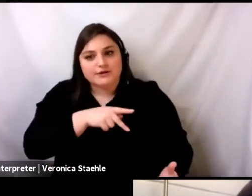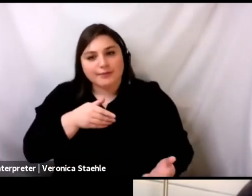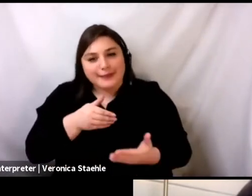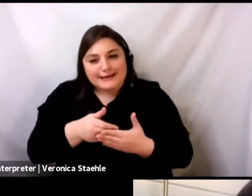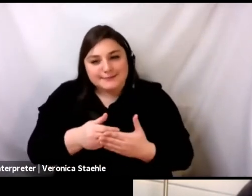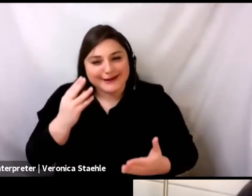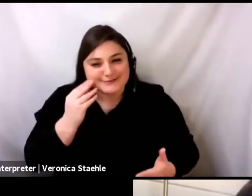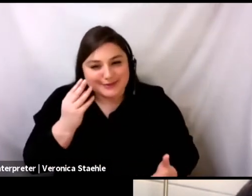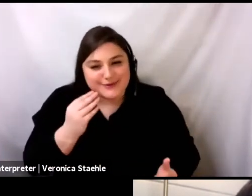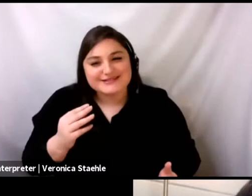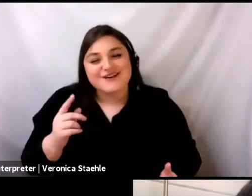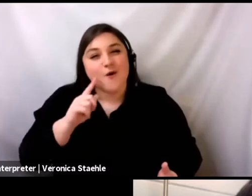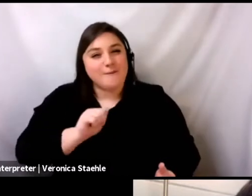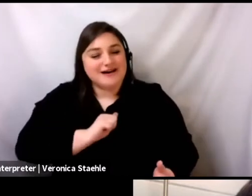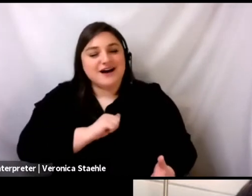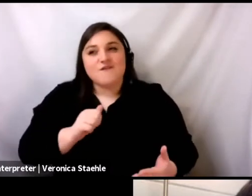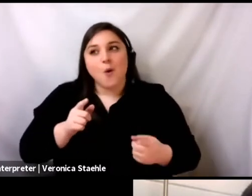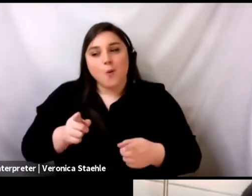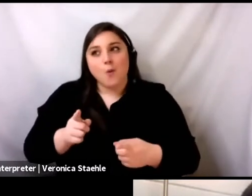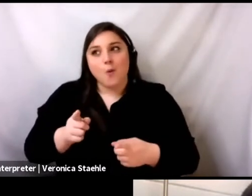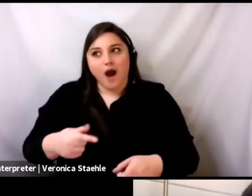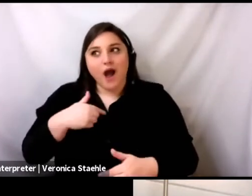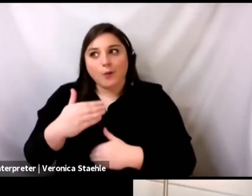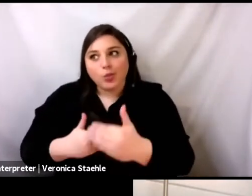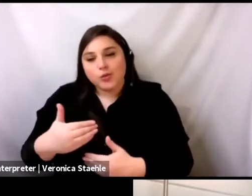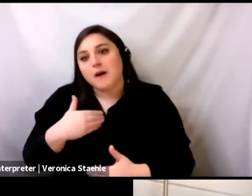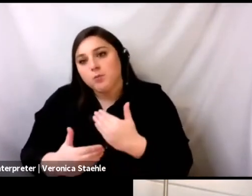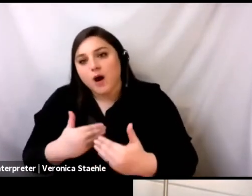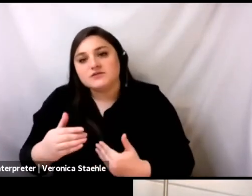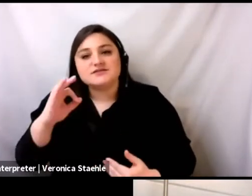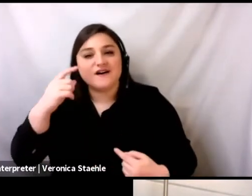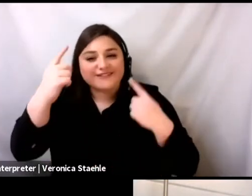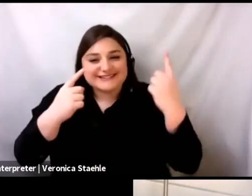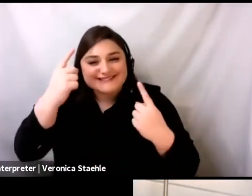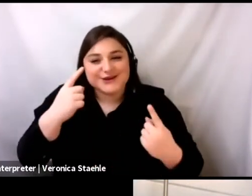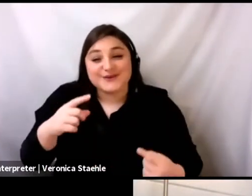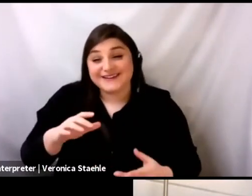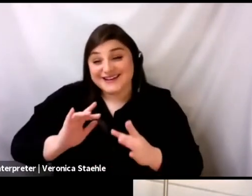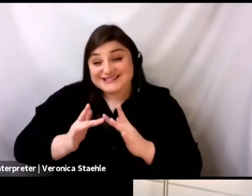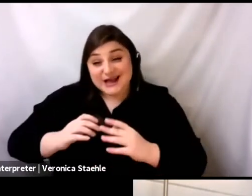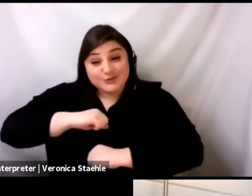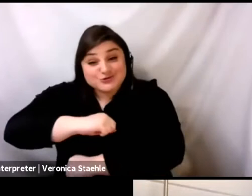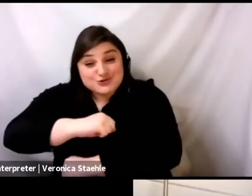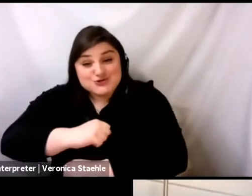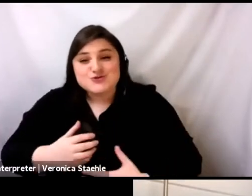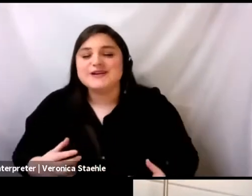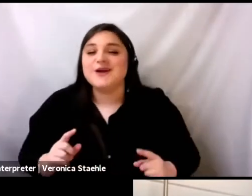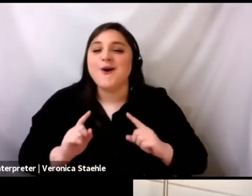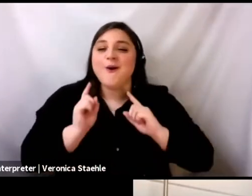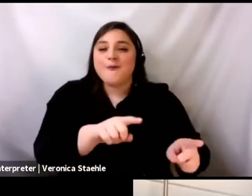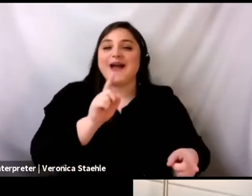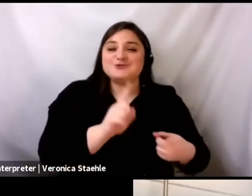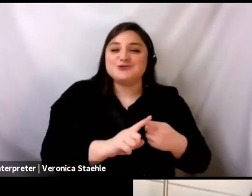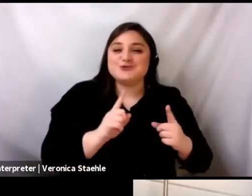very dedicated and still am into, you know, thinking about cybersecurity and, you know, going to like crypto parties and